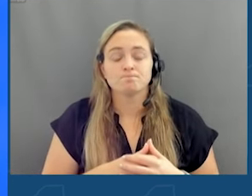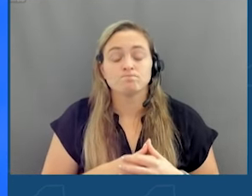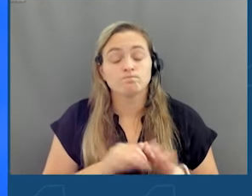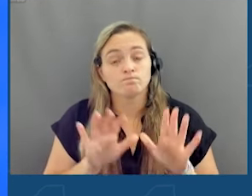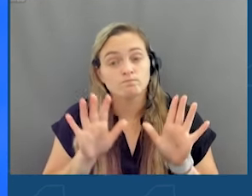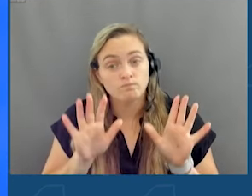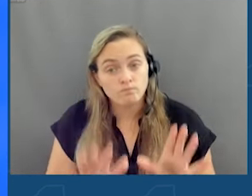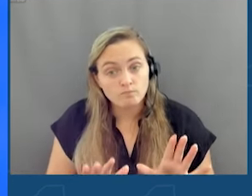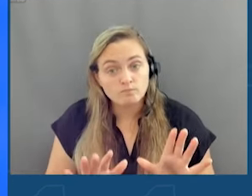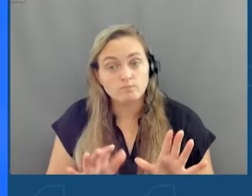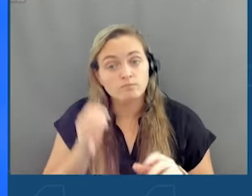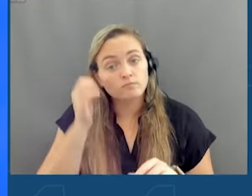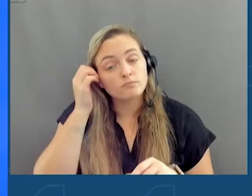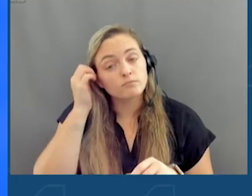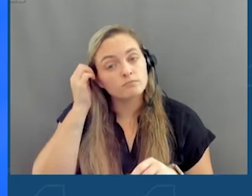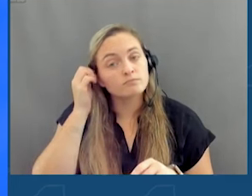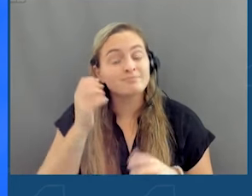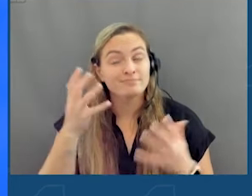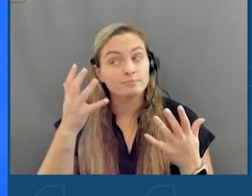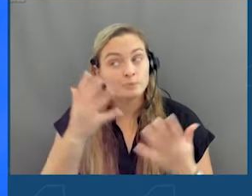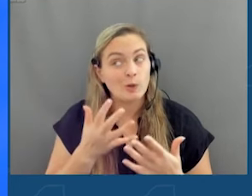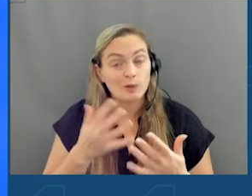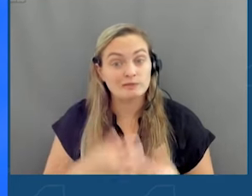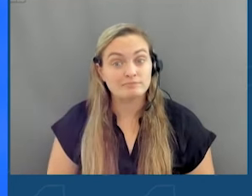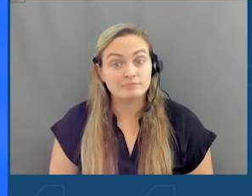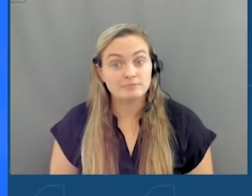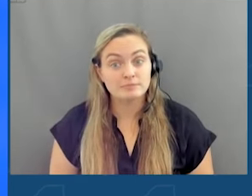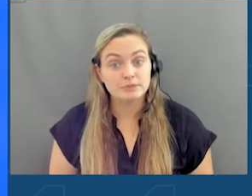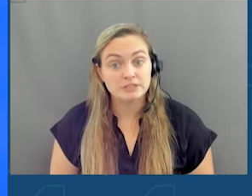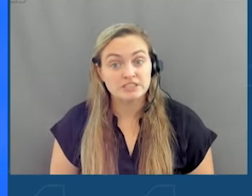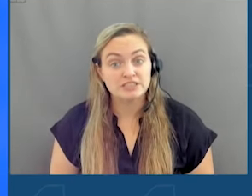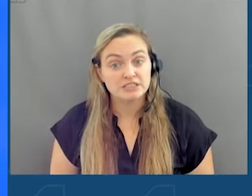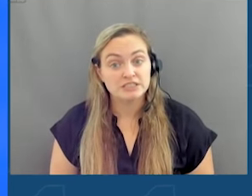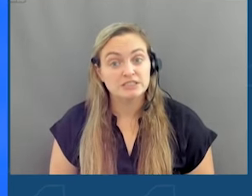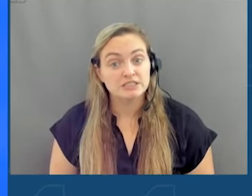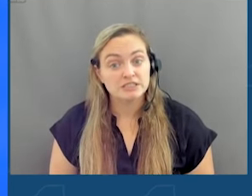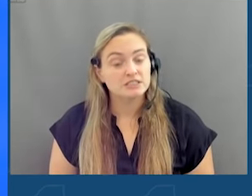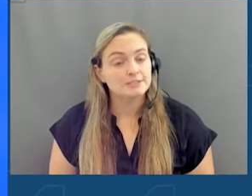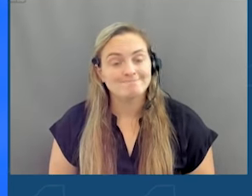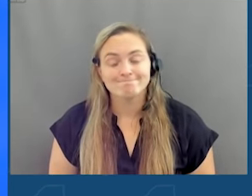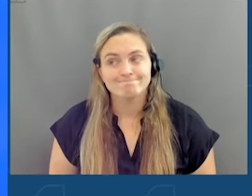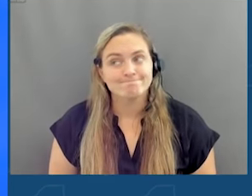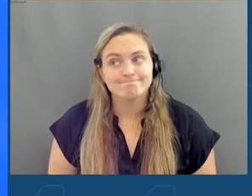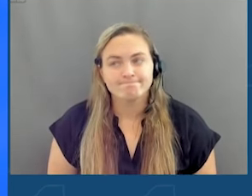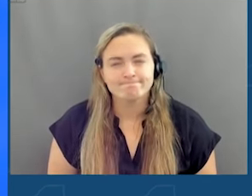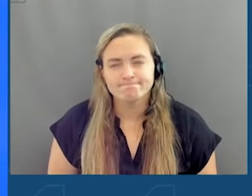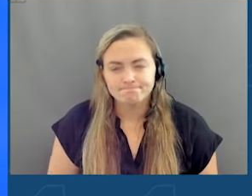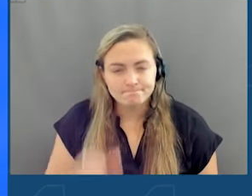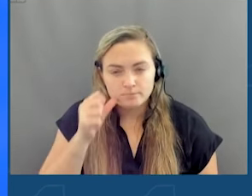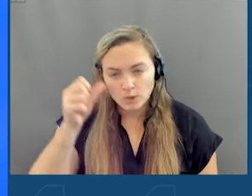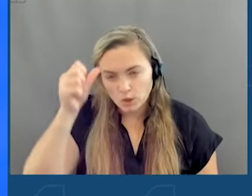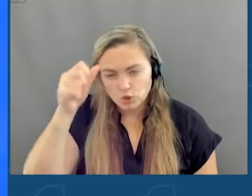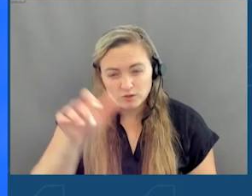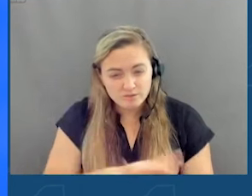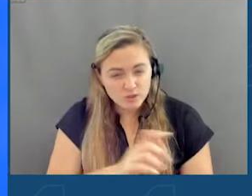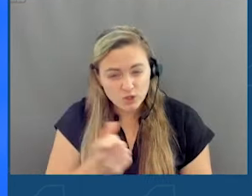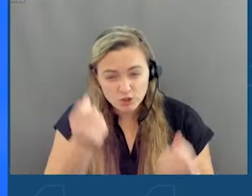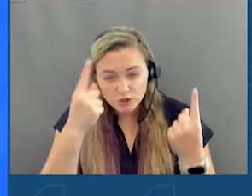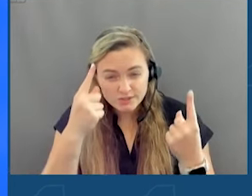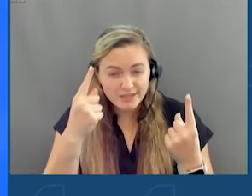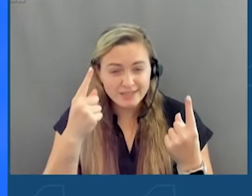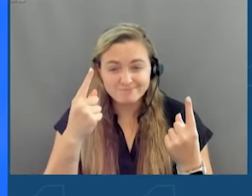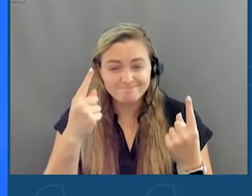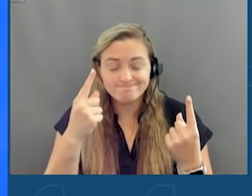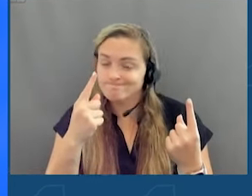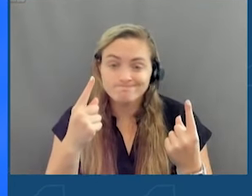Now, there is darkness out there. And I don't think many adults understood how powerful and dangerous these